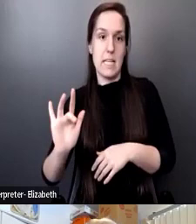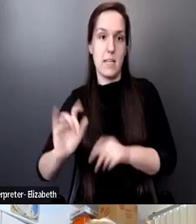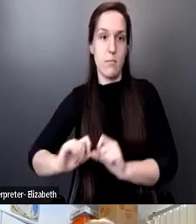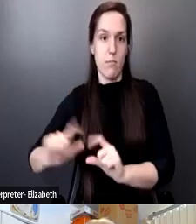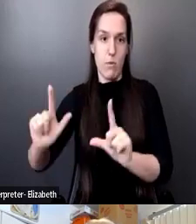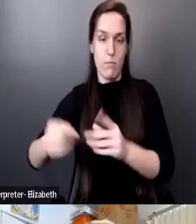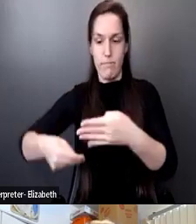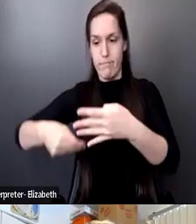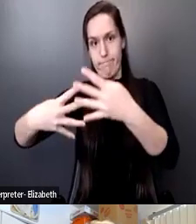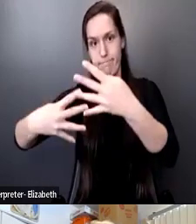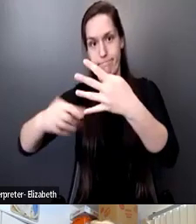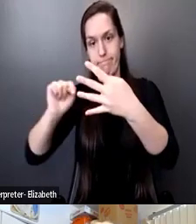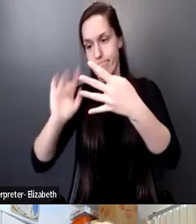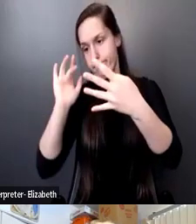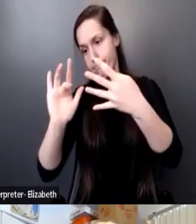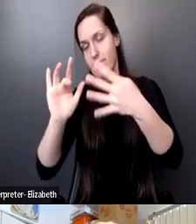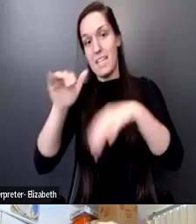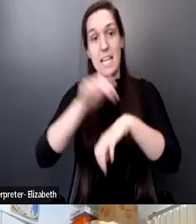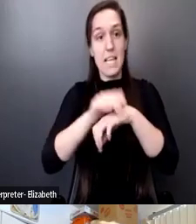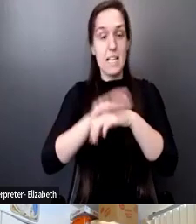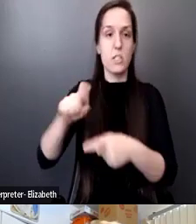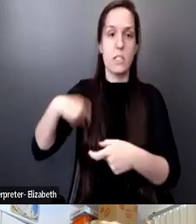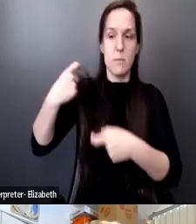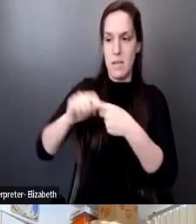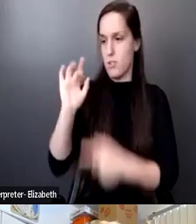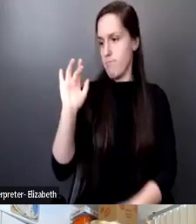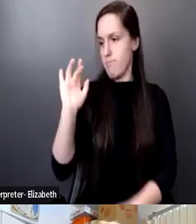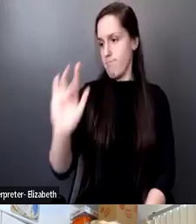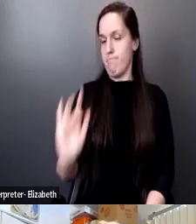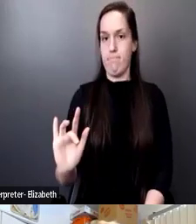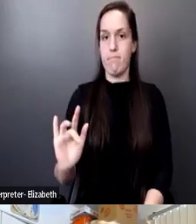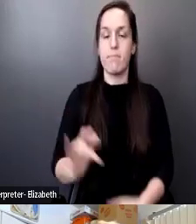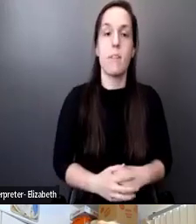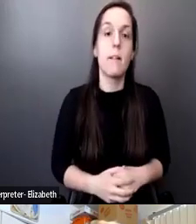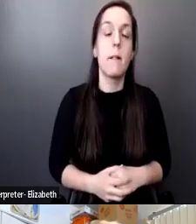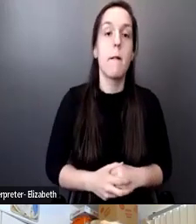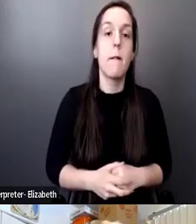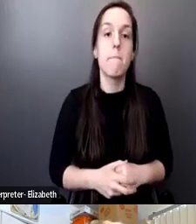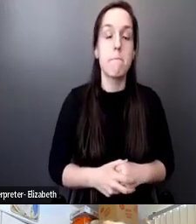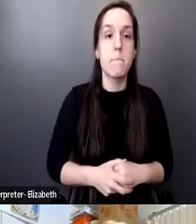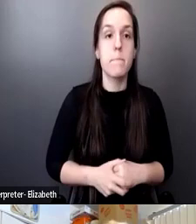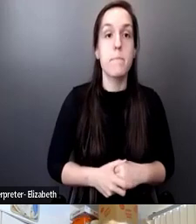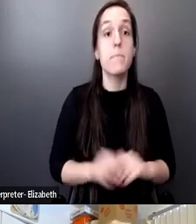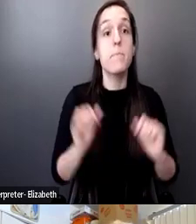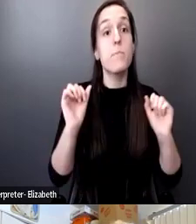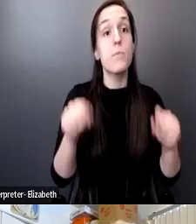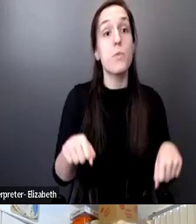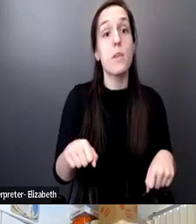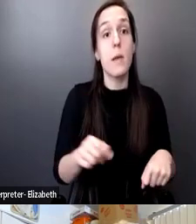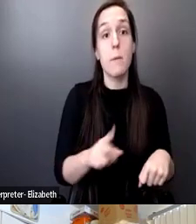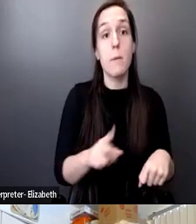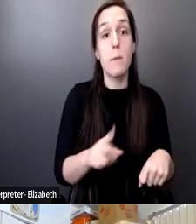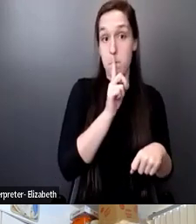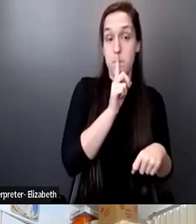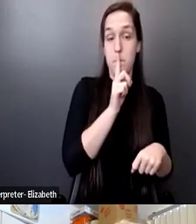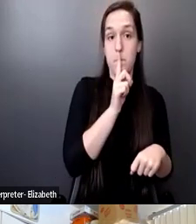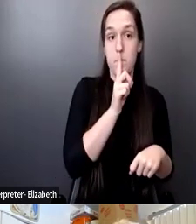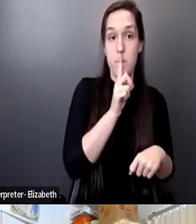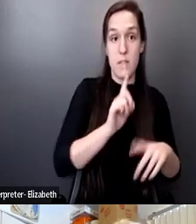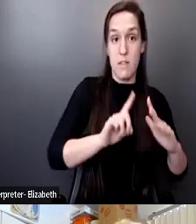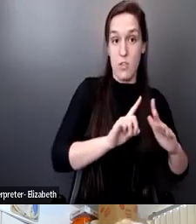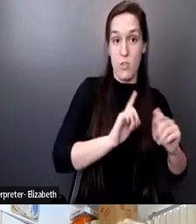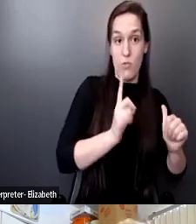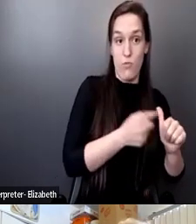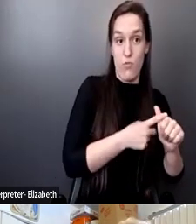preference, English or Spanish. You also have the option of muting the original audio so you